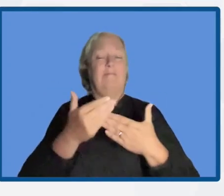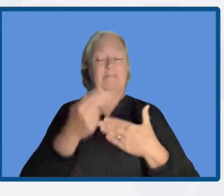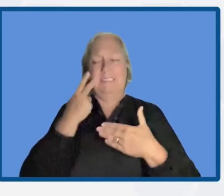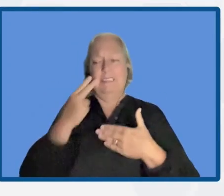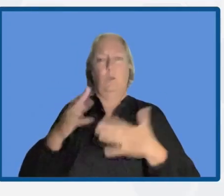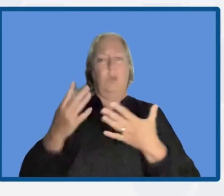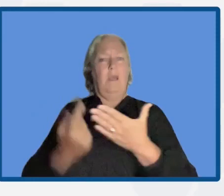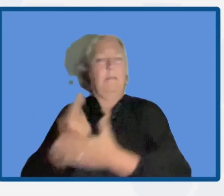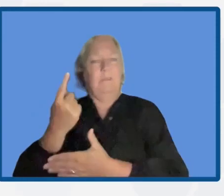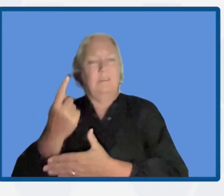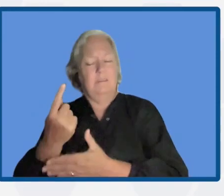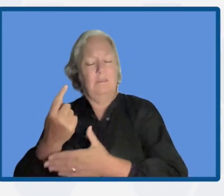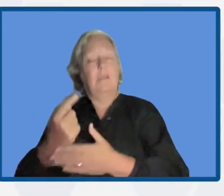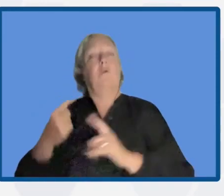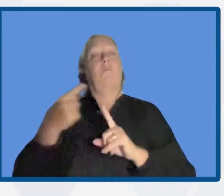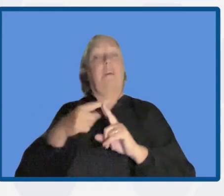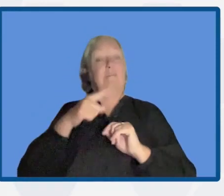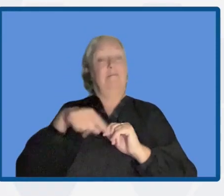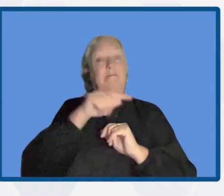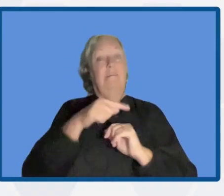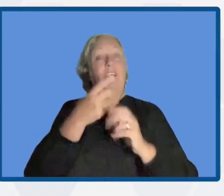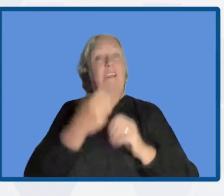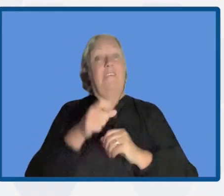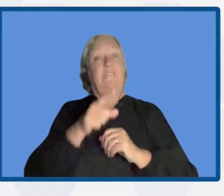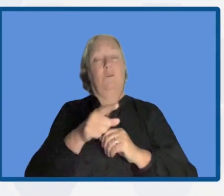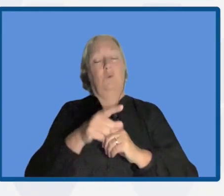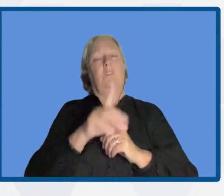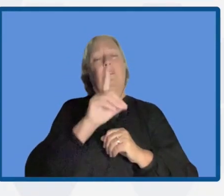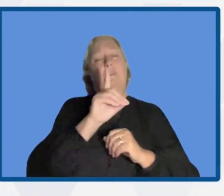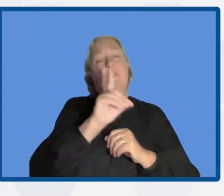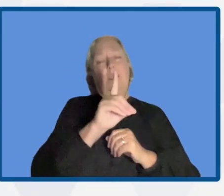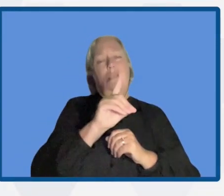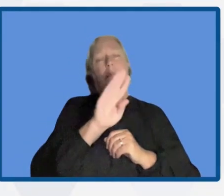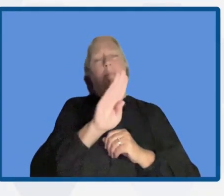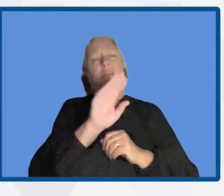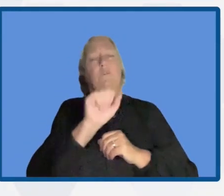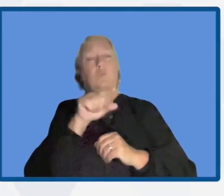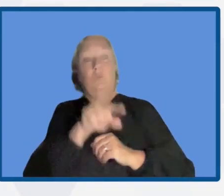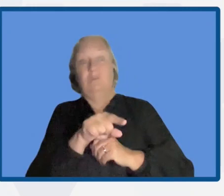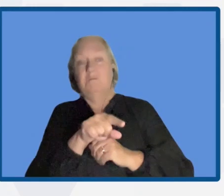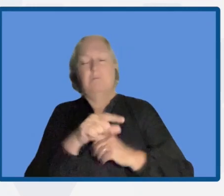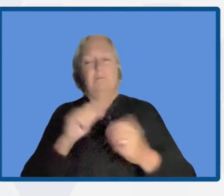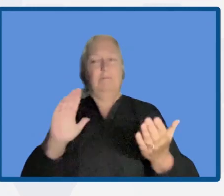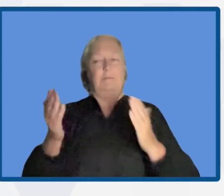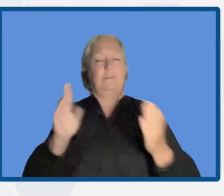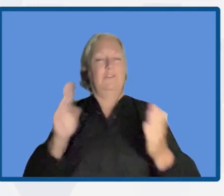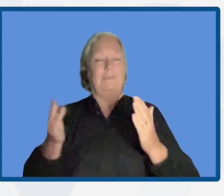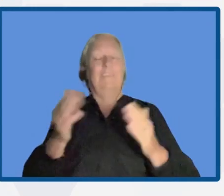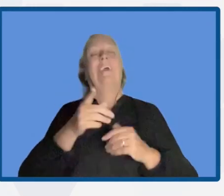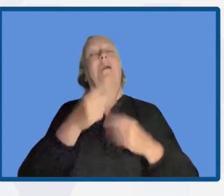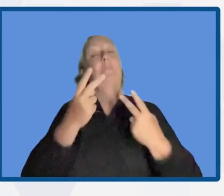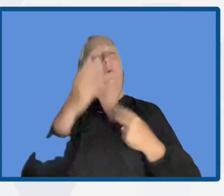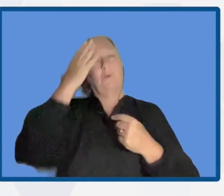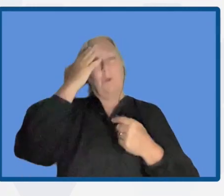with nature-based solutions. Secondly, it's very important to identify risk